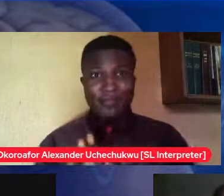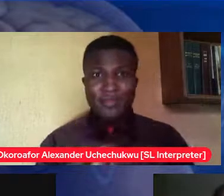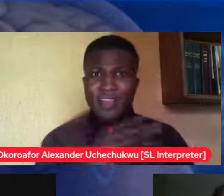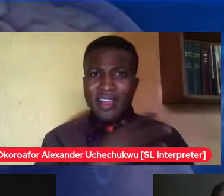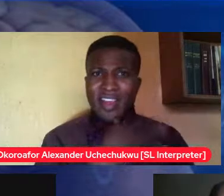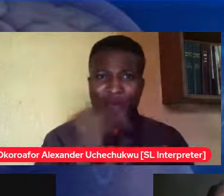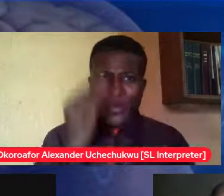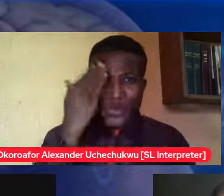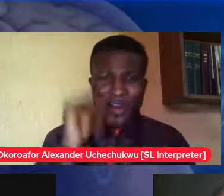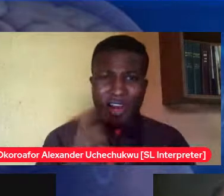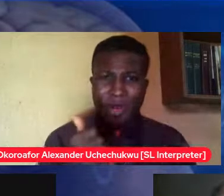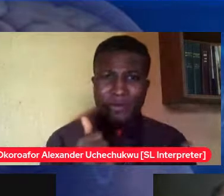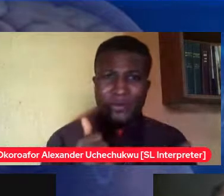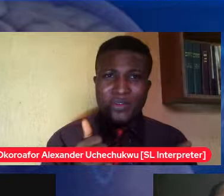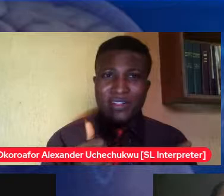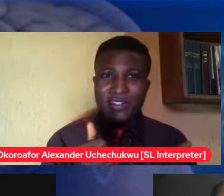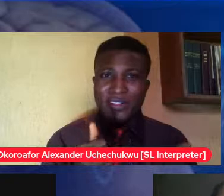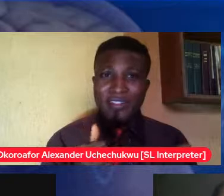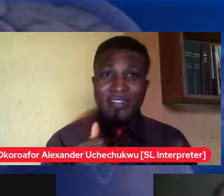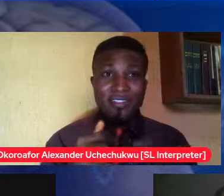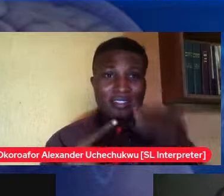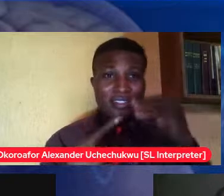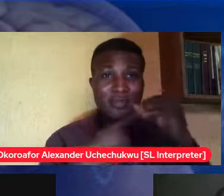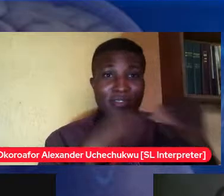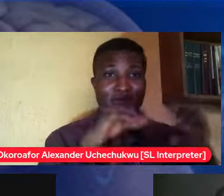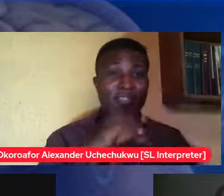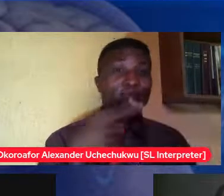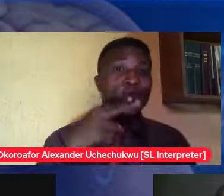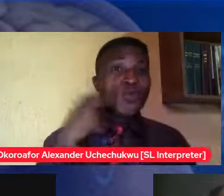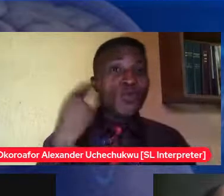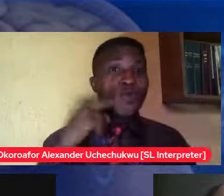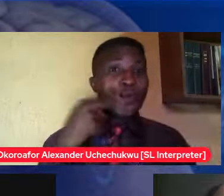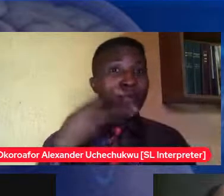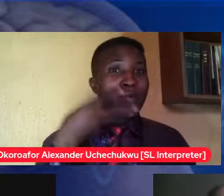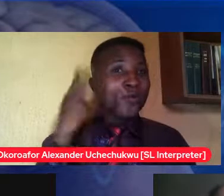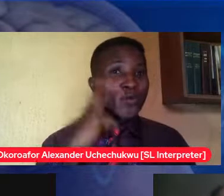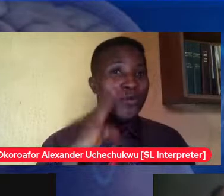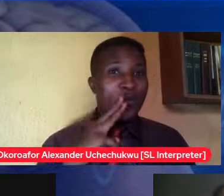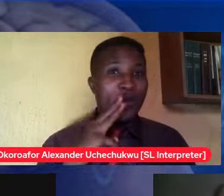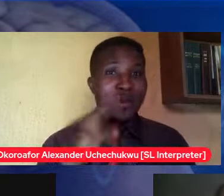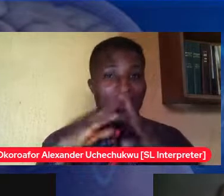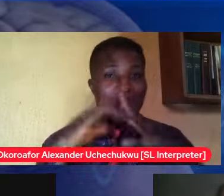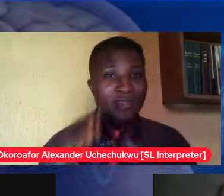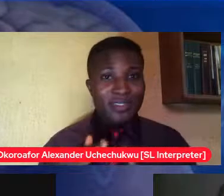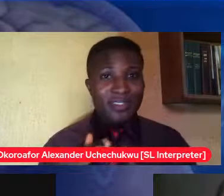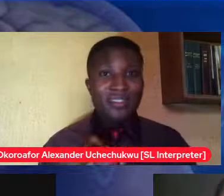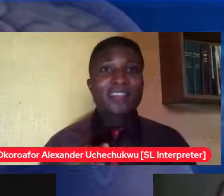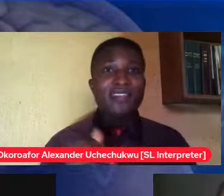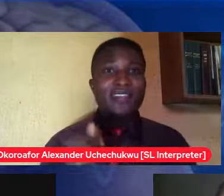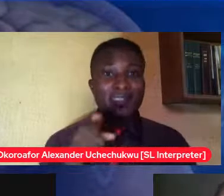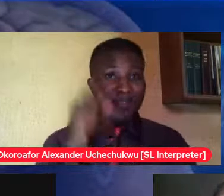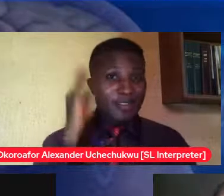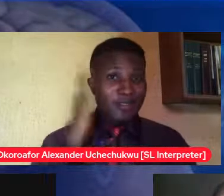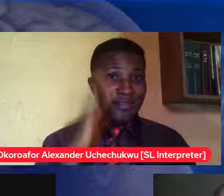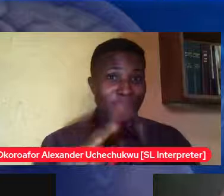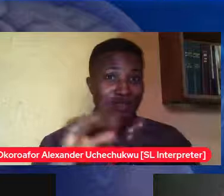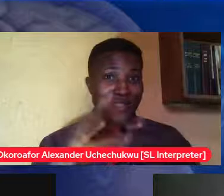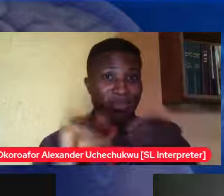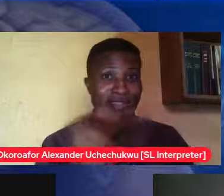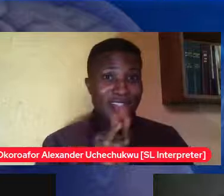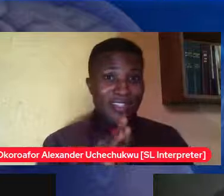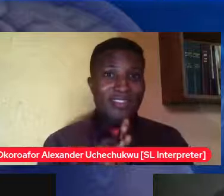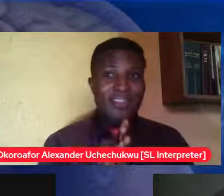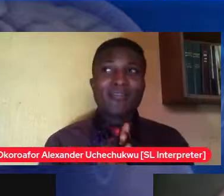a european household they tell you that there's an important meeting you know how that you know how these meetings go right they already you're already